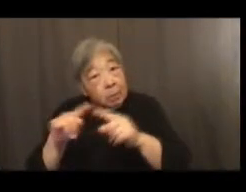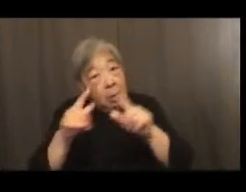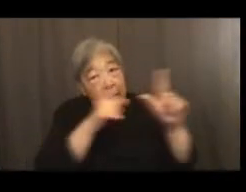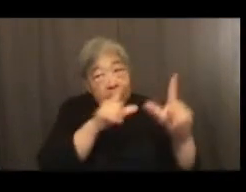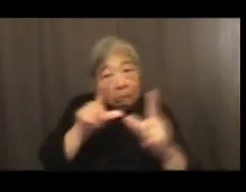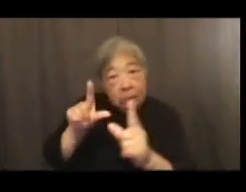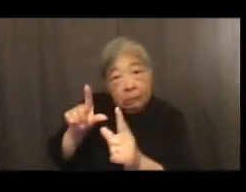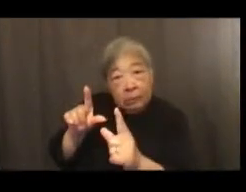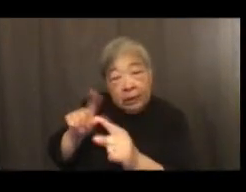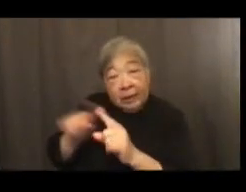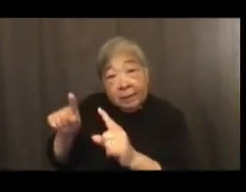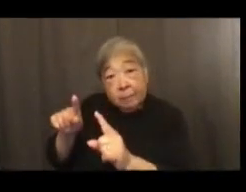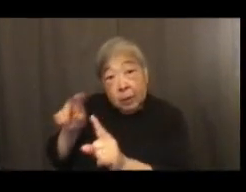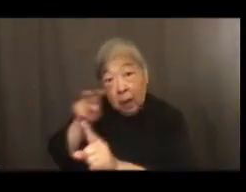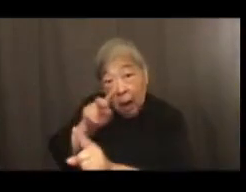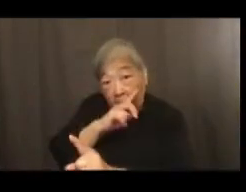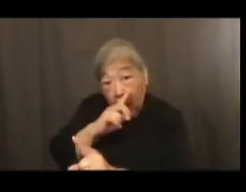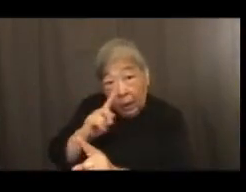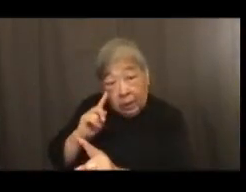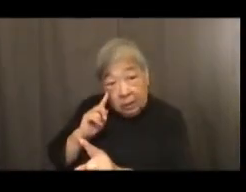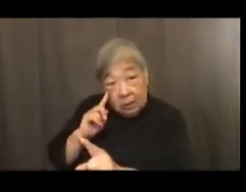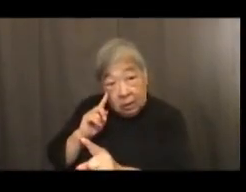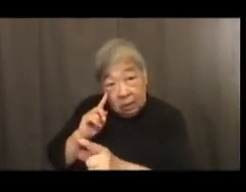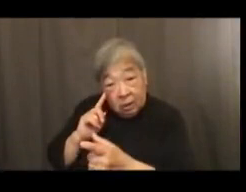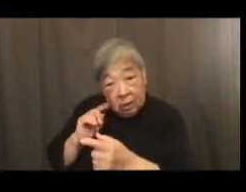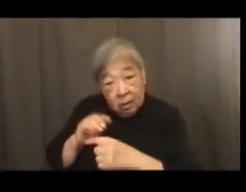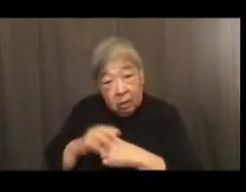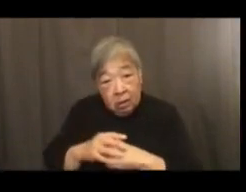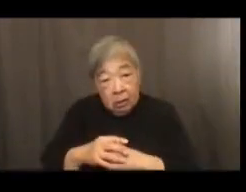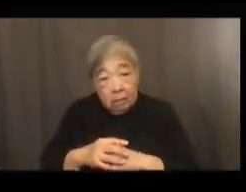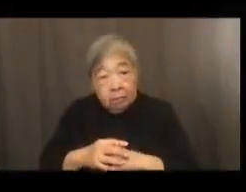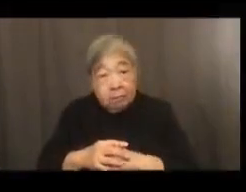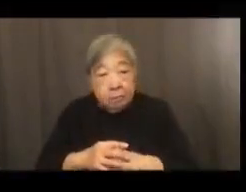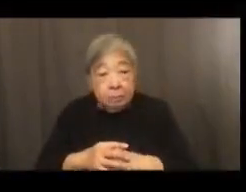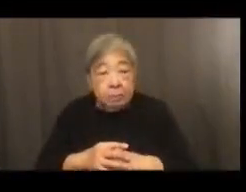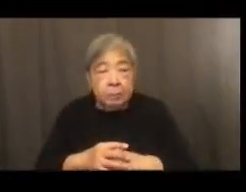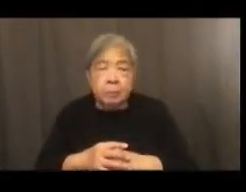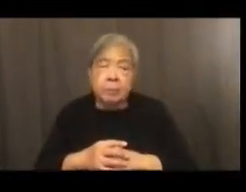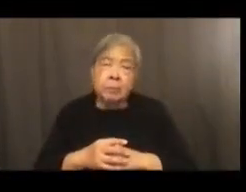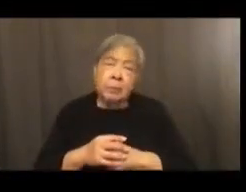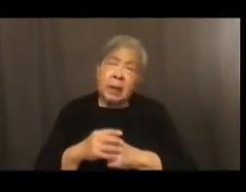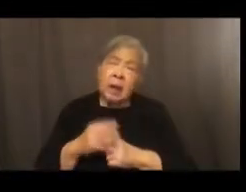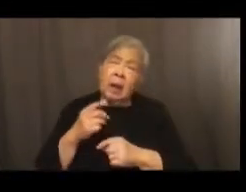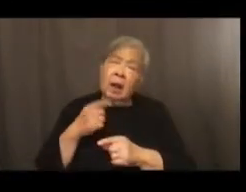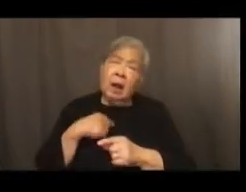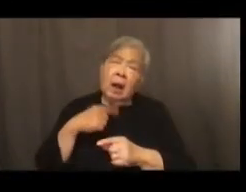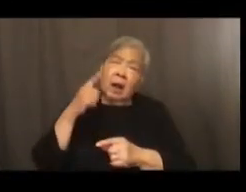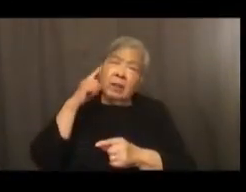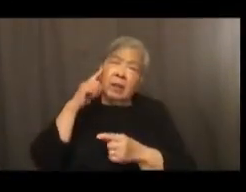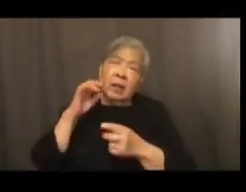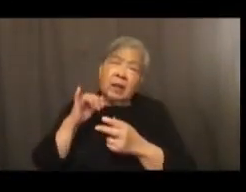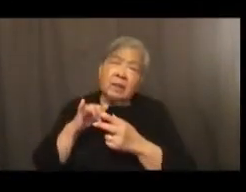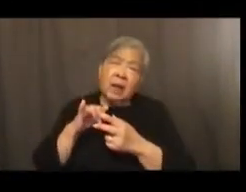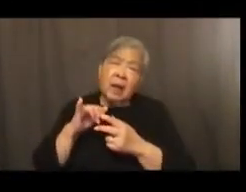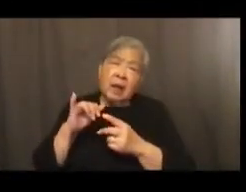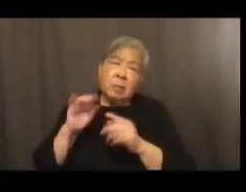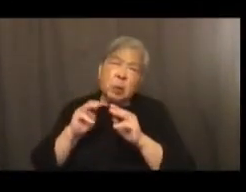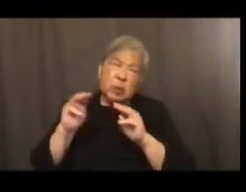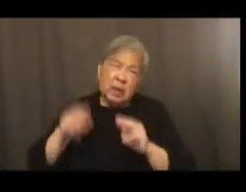we have these different museums? I think that, you know, ethnic-specific museums or,